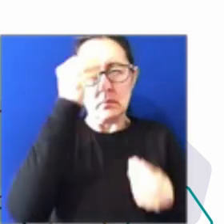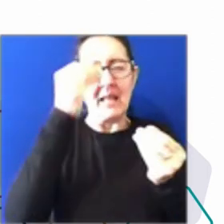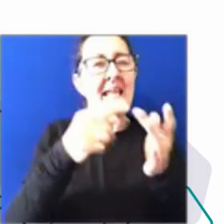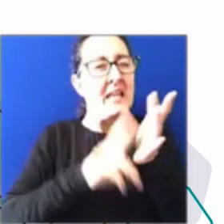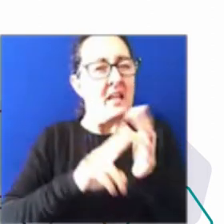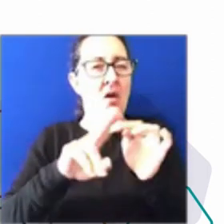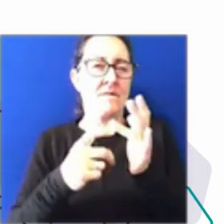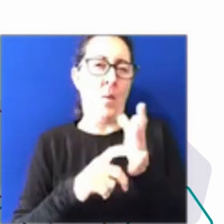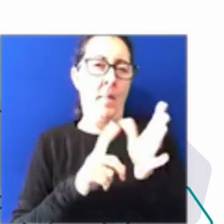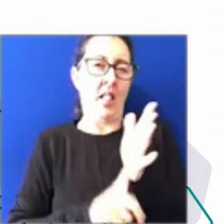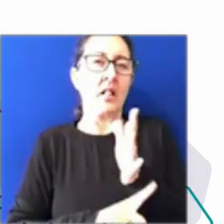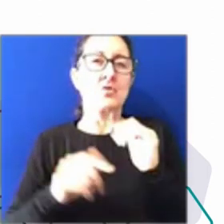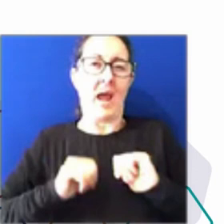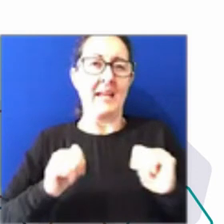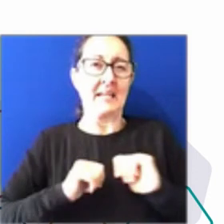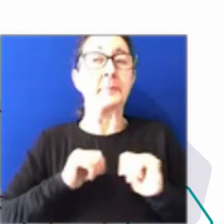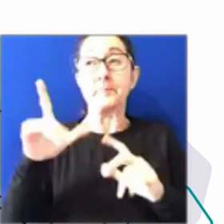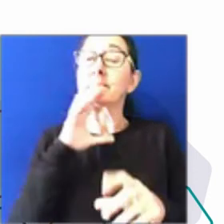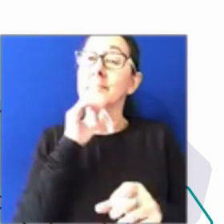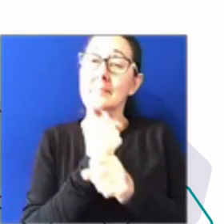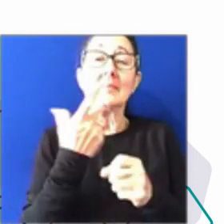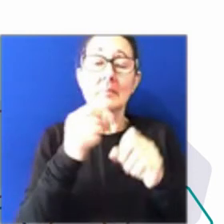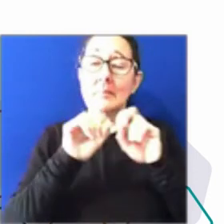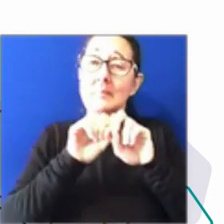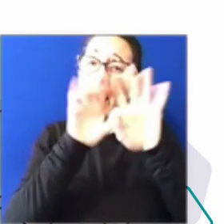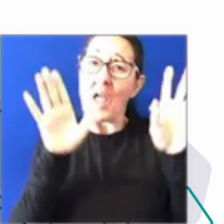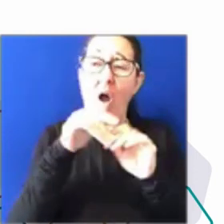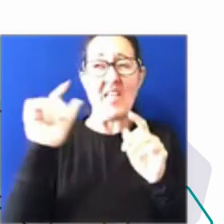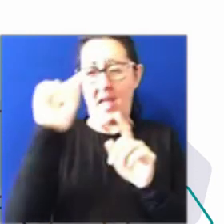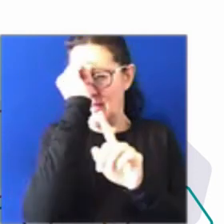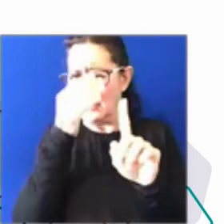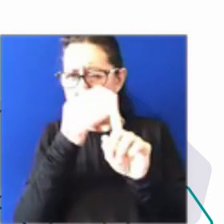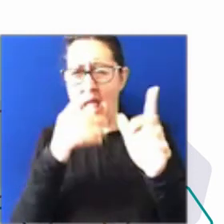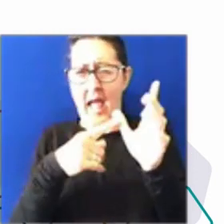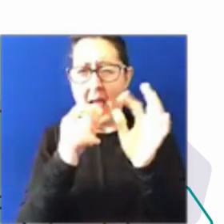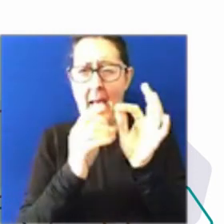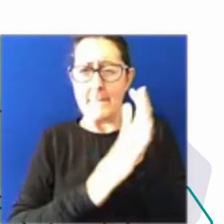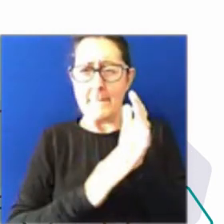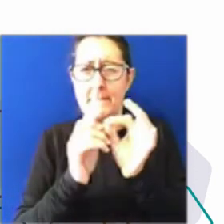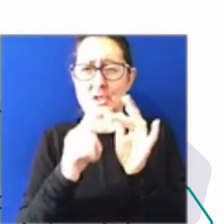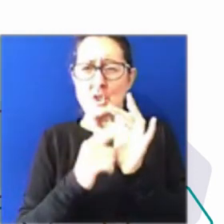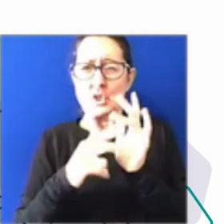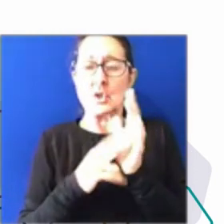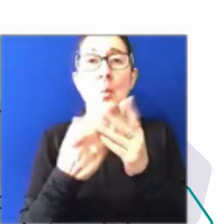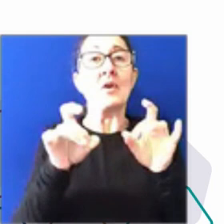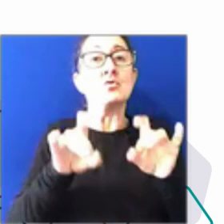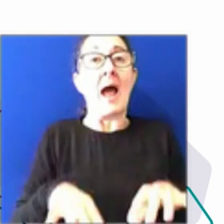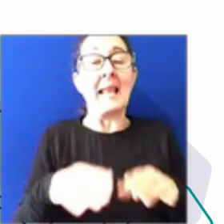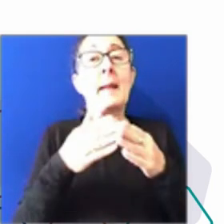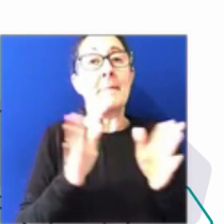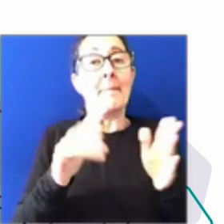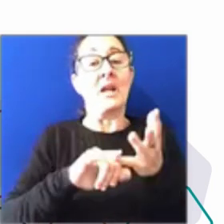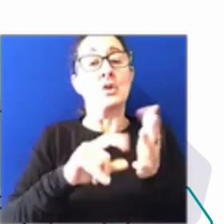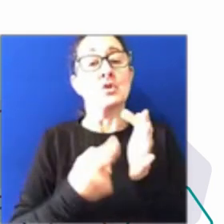has been clear when it comes to its ambitions under that Australian Public Service Reform banner. And I encourage you to get onto